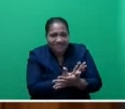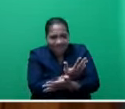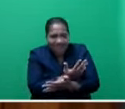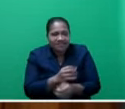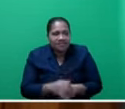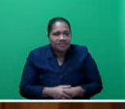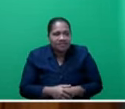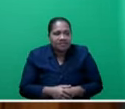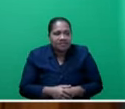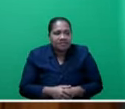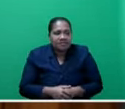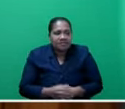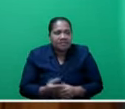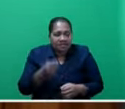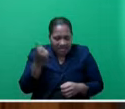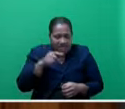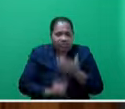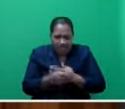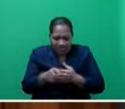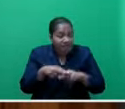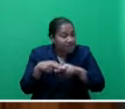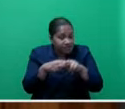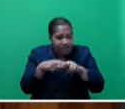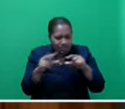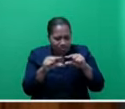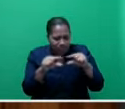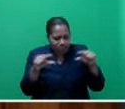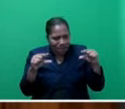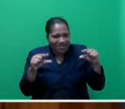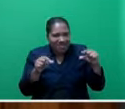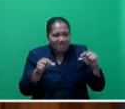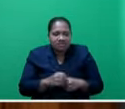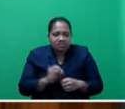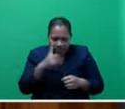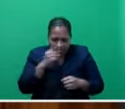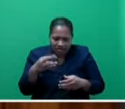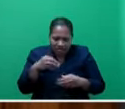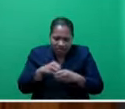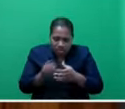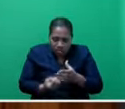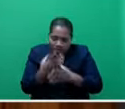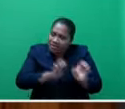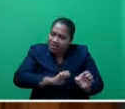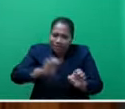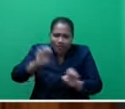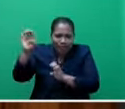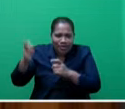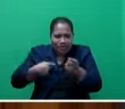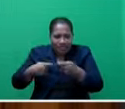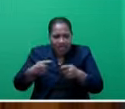internationally recognized Fiji brand to feed the growing export market, which demands these creative,